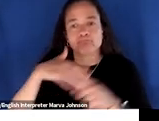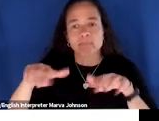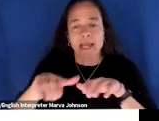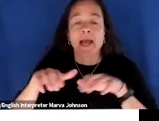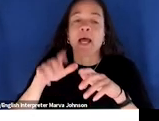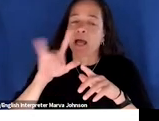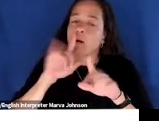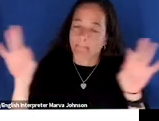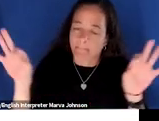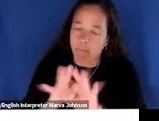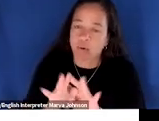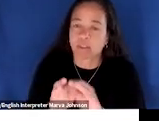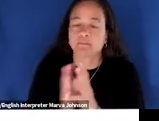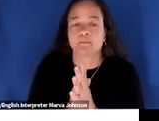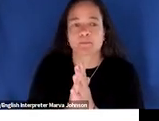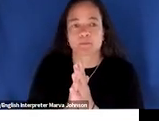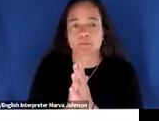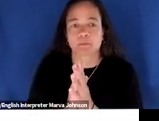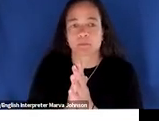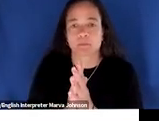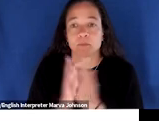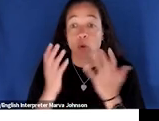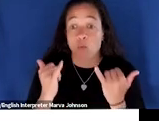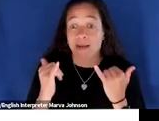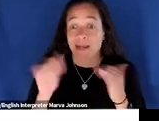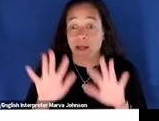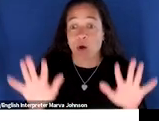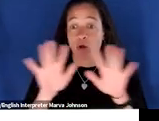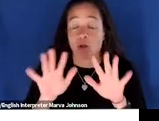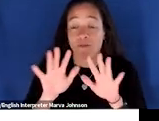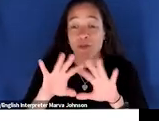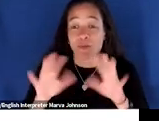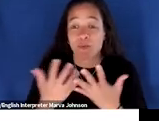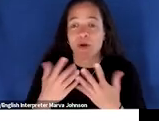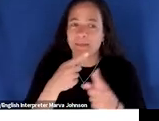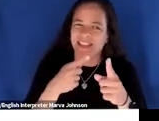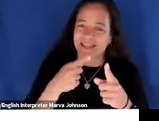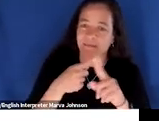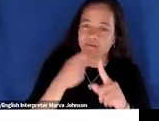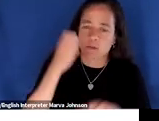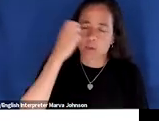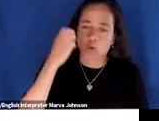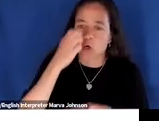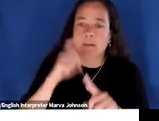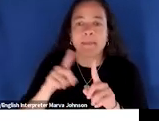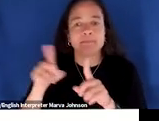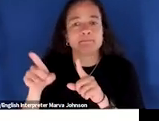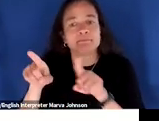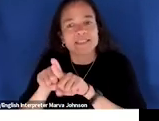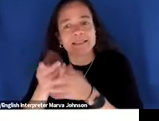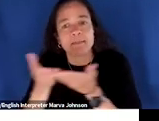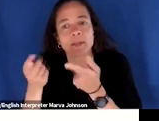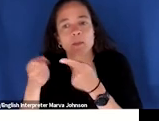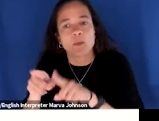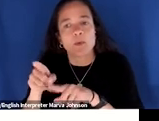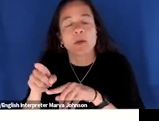you know right now all over the world this is from europe but this similar thing is happening in the u.s right now um at